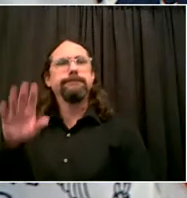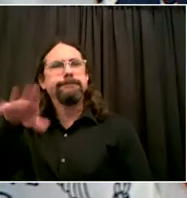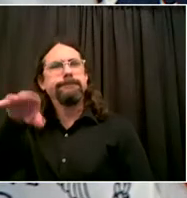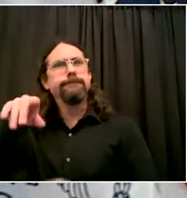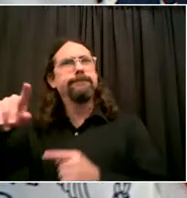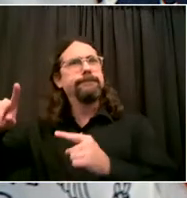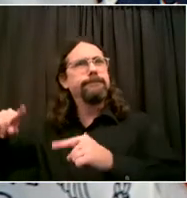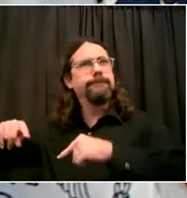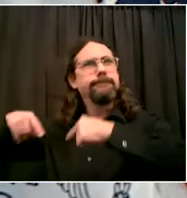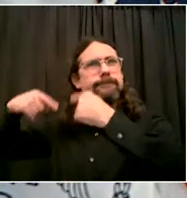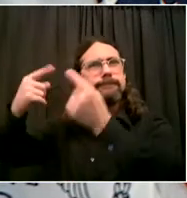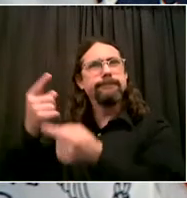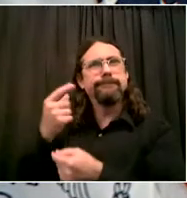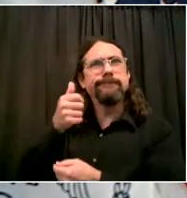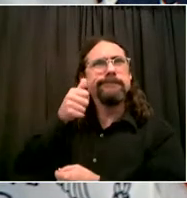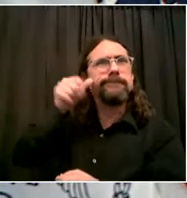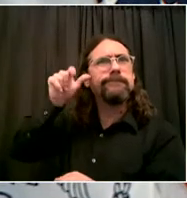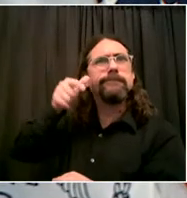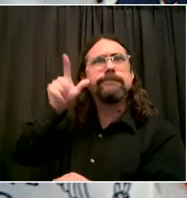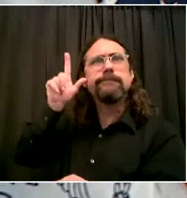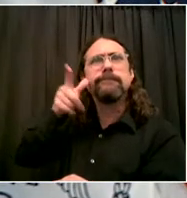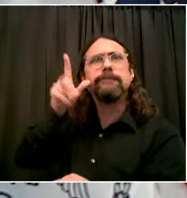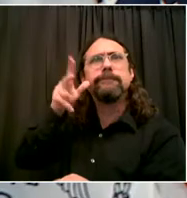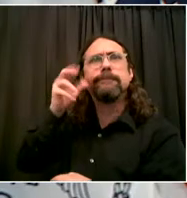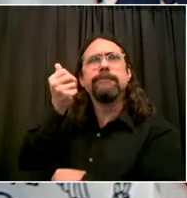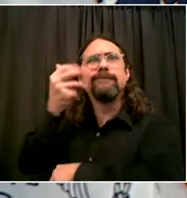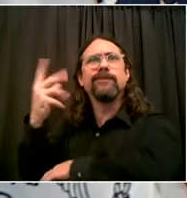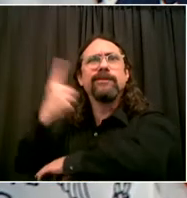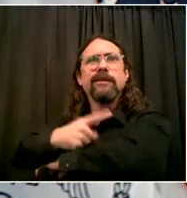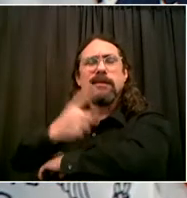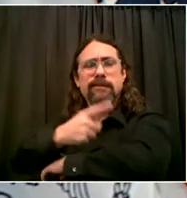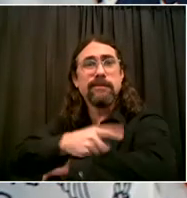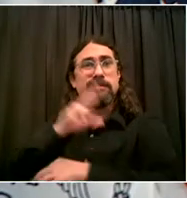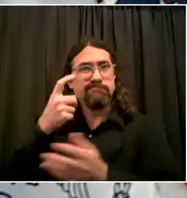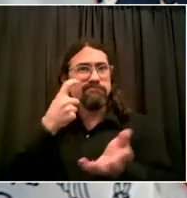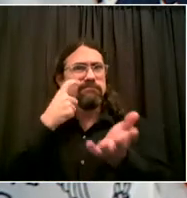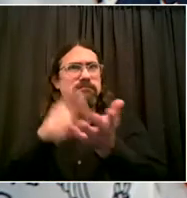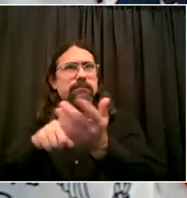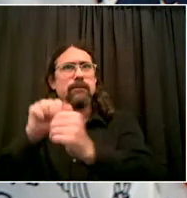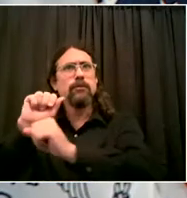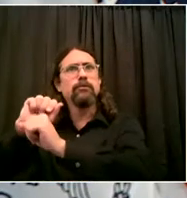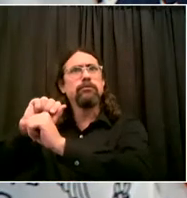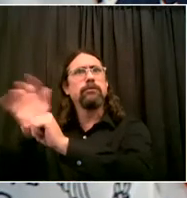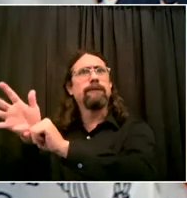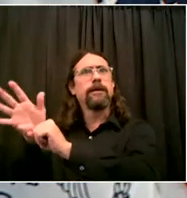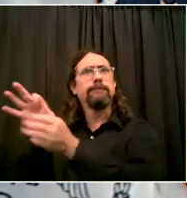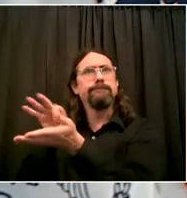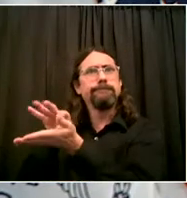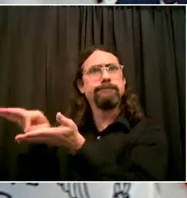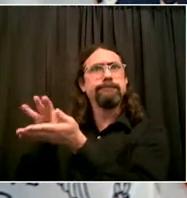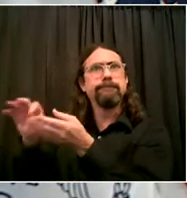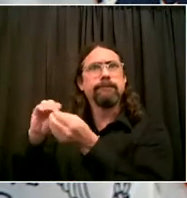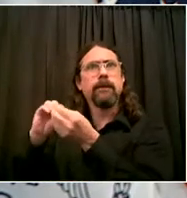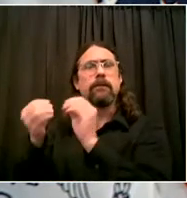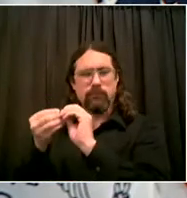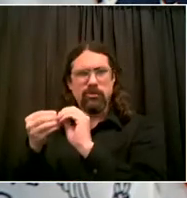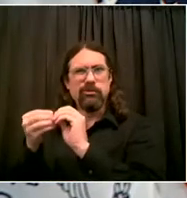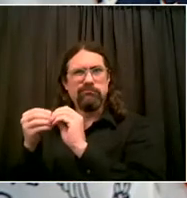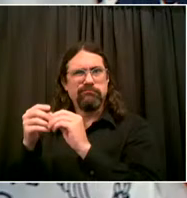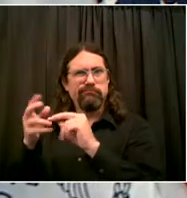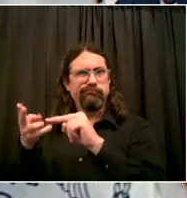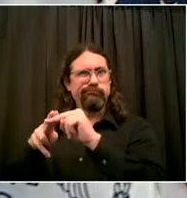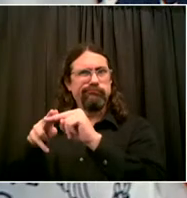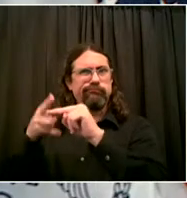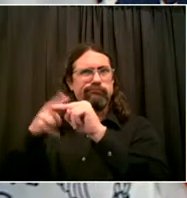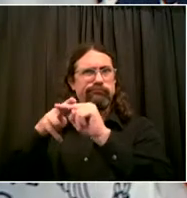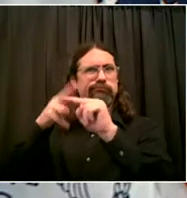city. I believe that some of those numbers are going beyond the line, the scandal you